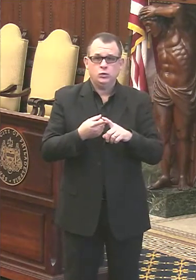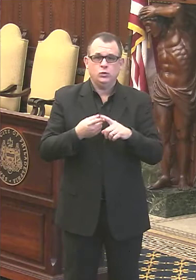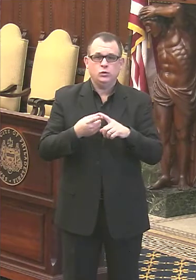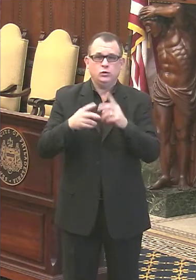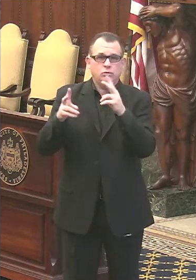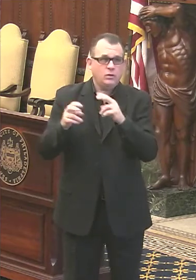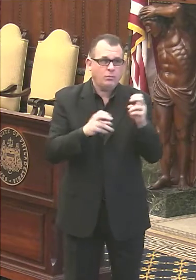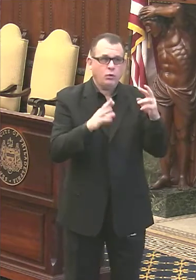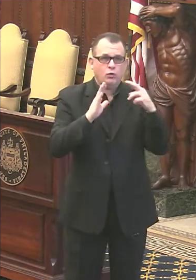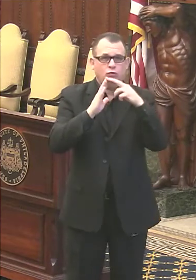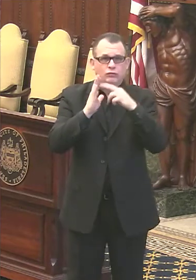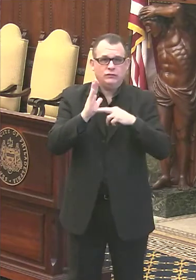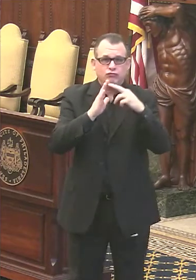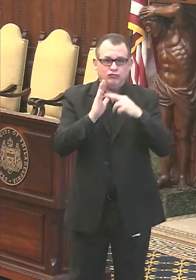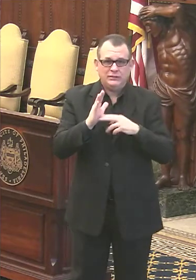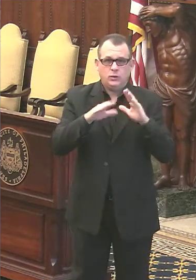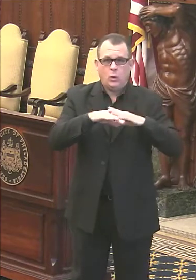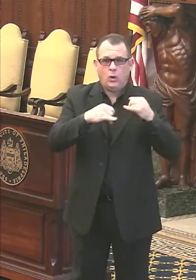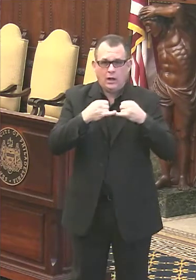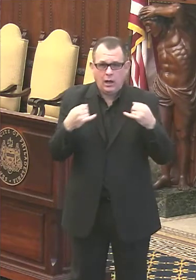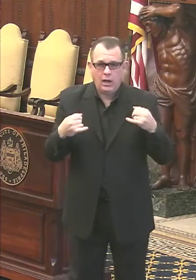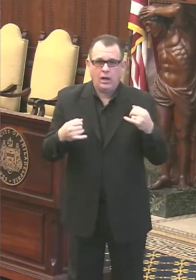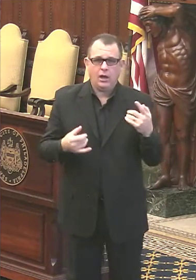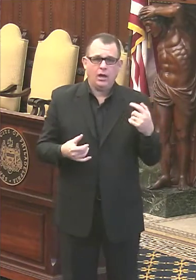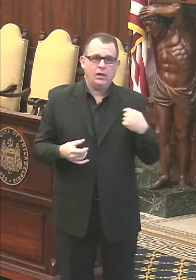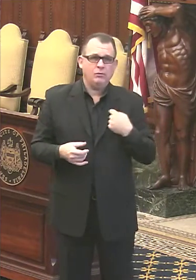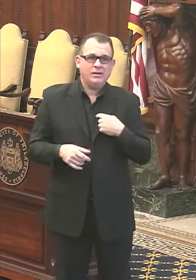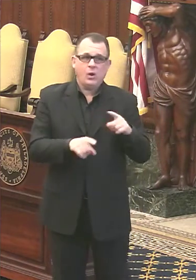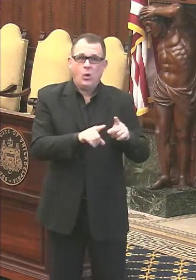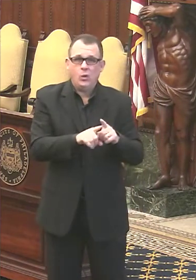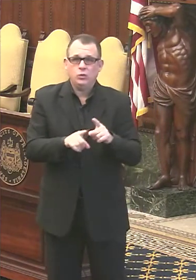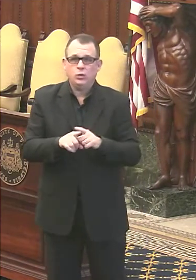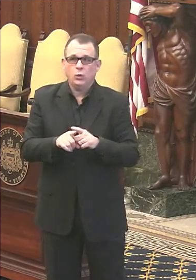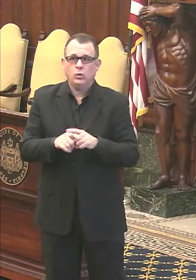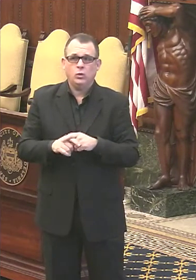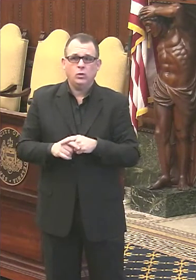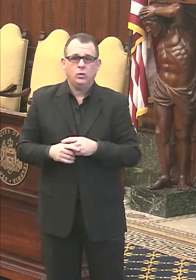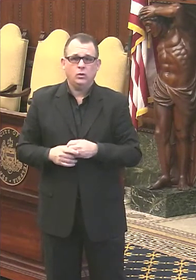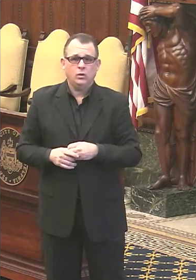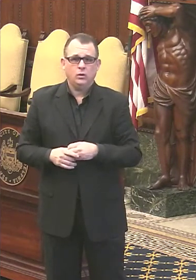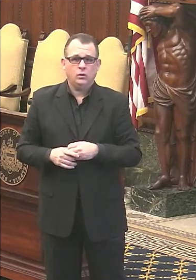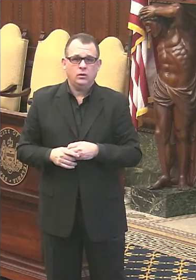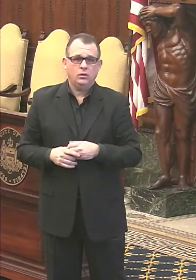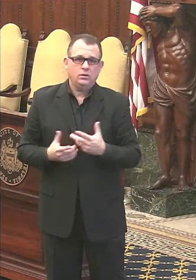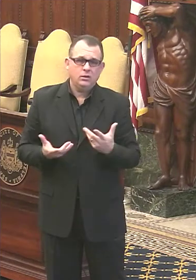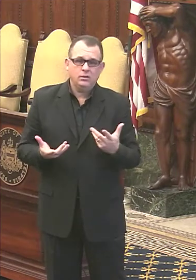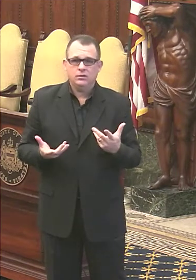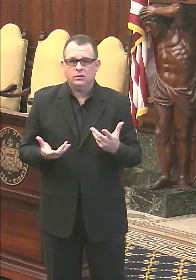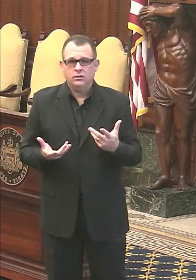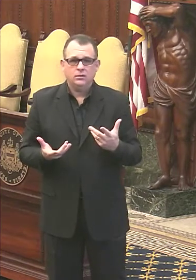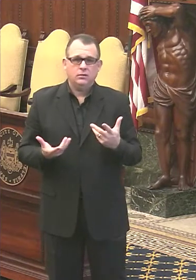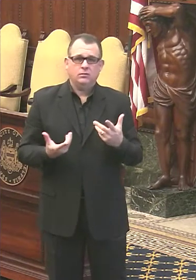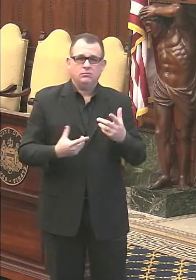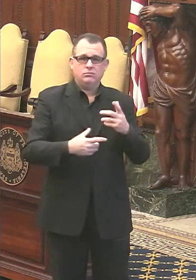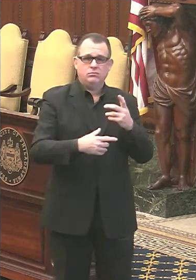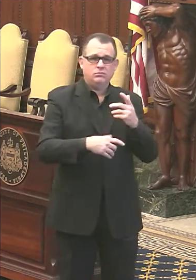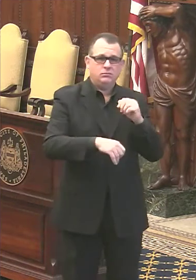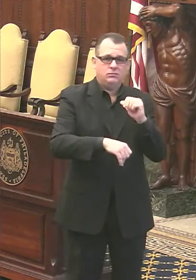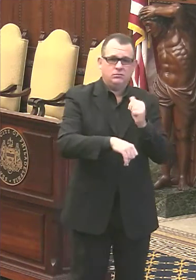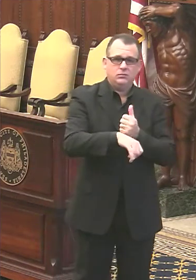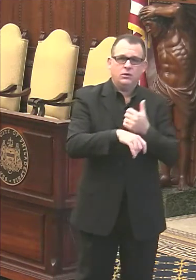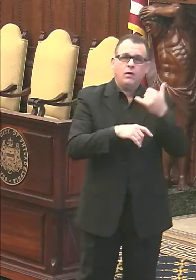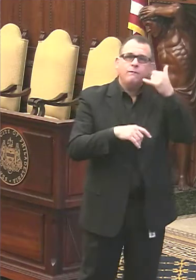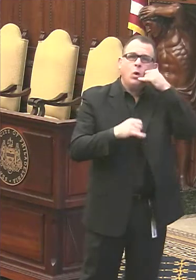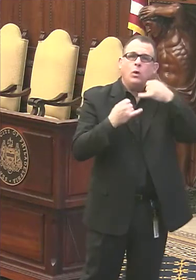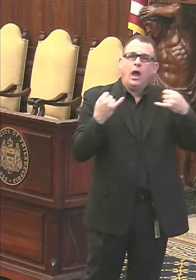online, we also are going to bring up a, uh, phone tree or some kind of call in line where we will assist